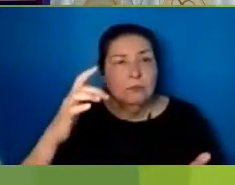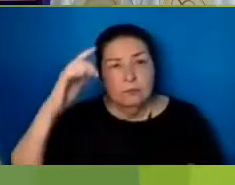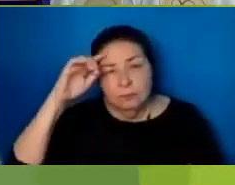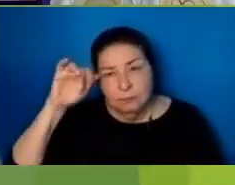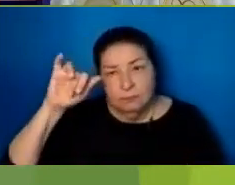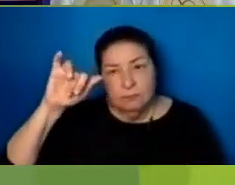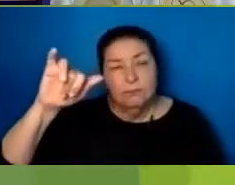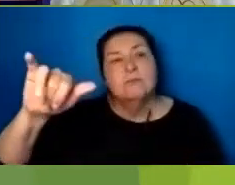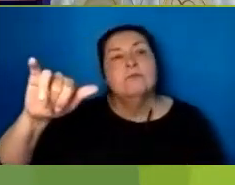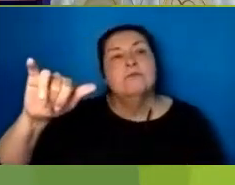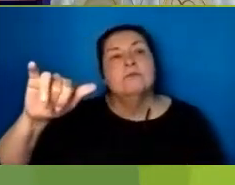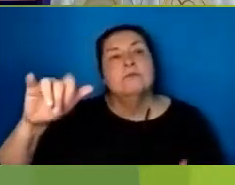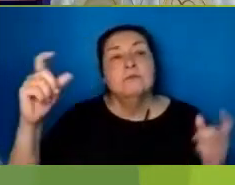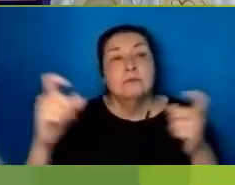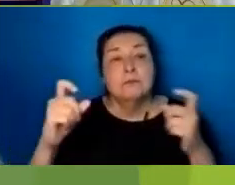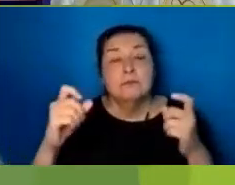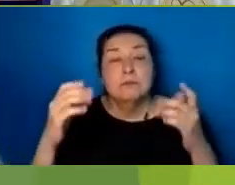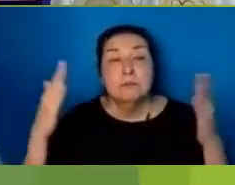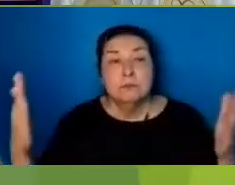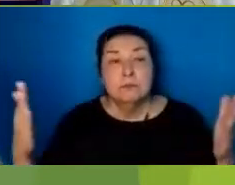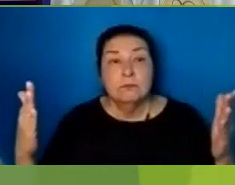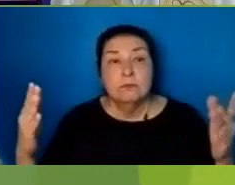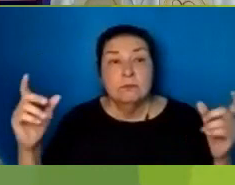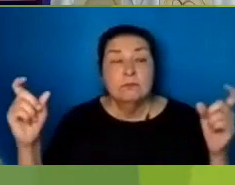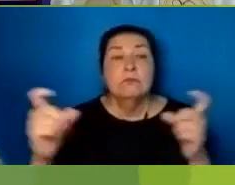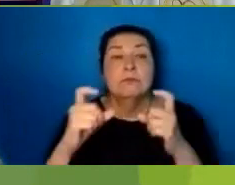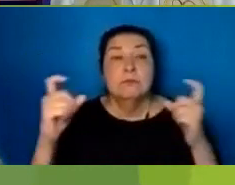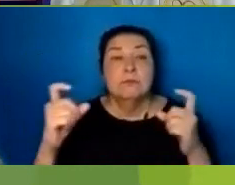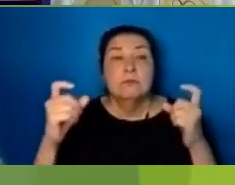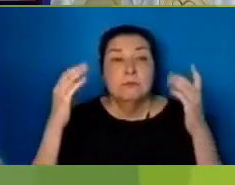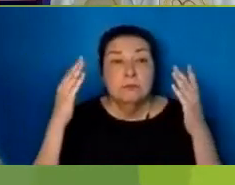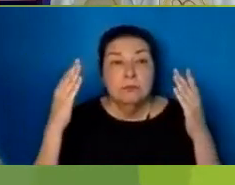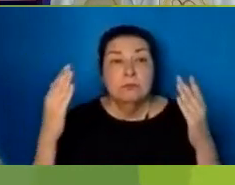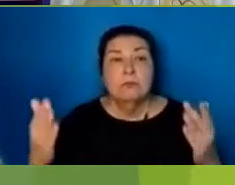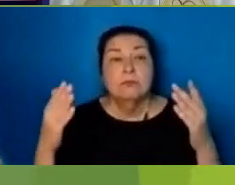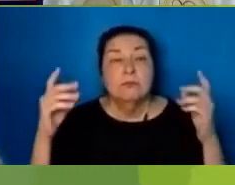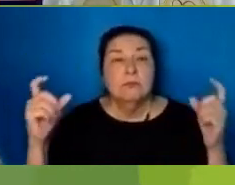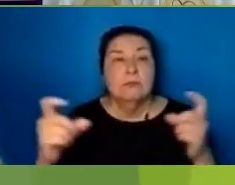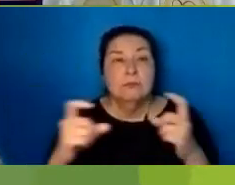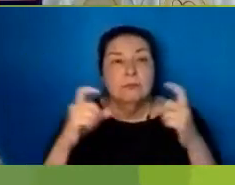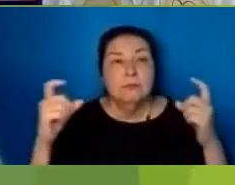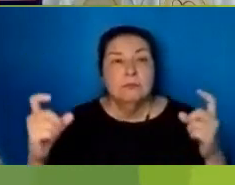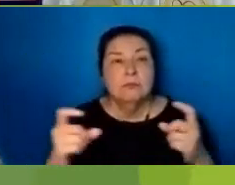Never Ending Alleluia Alleluia